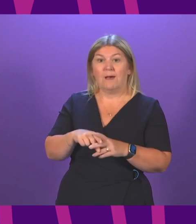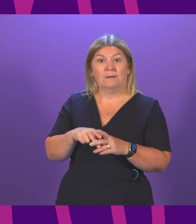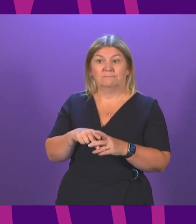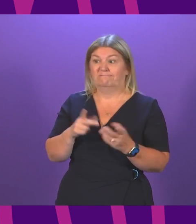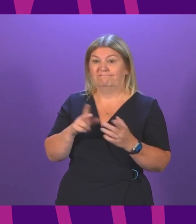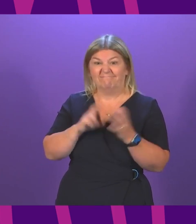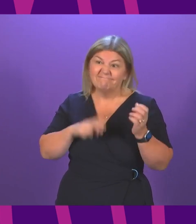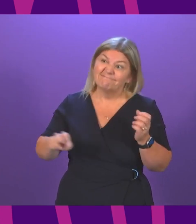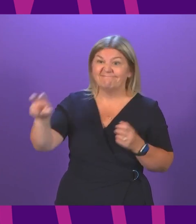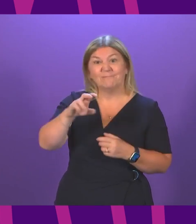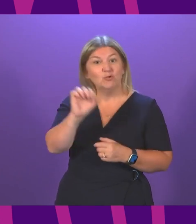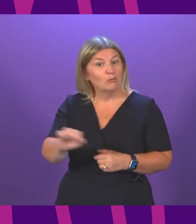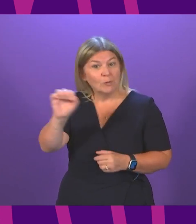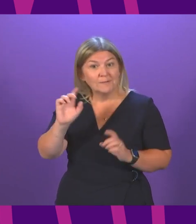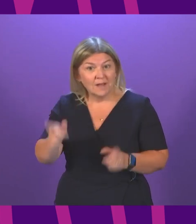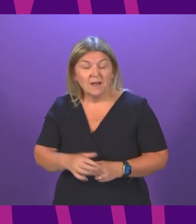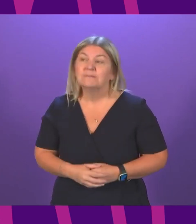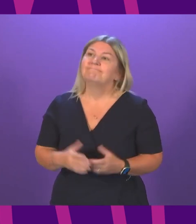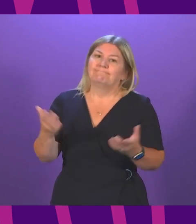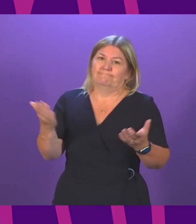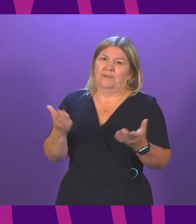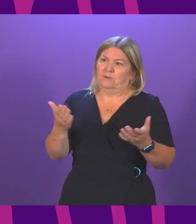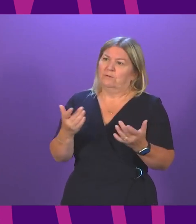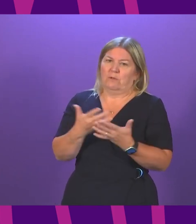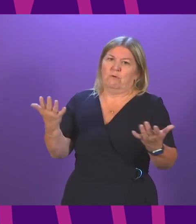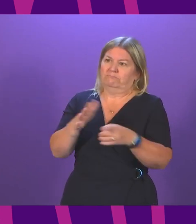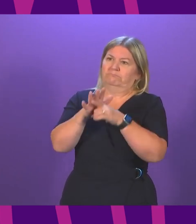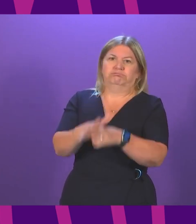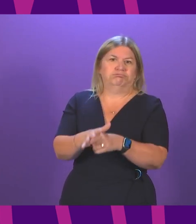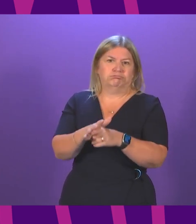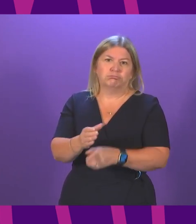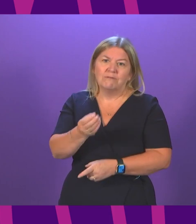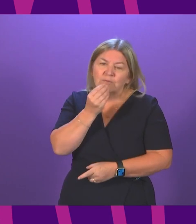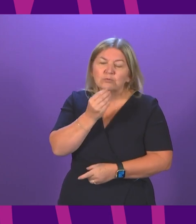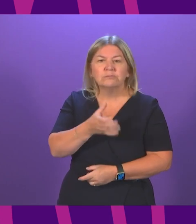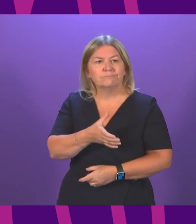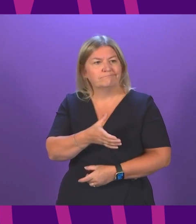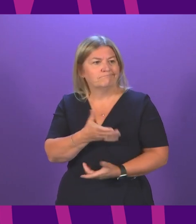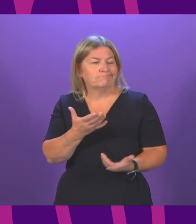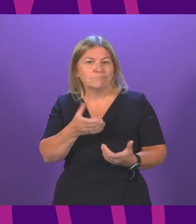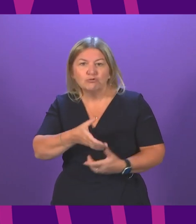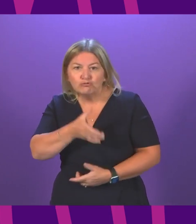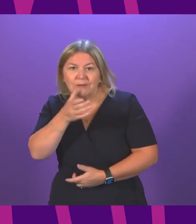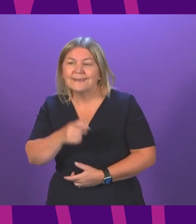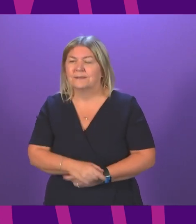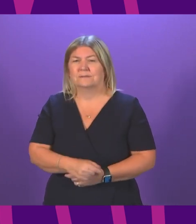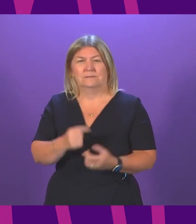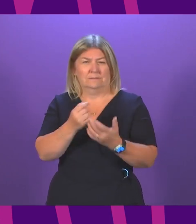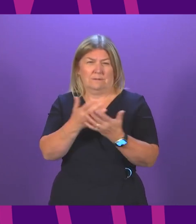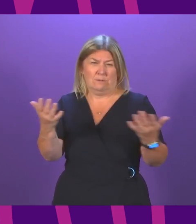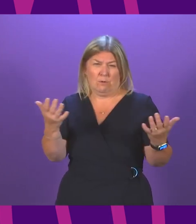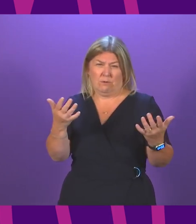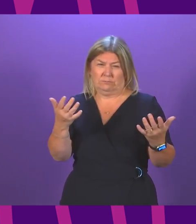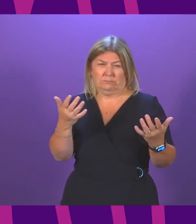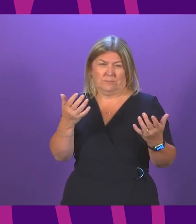staff shortages putting real pressure on food and drink supplies. Images of healthy food rotting in the fields are astonishing. Frankly,